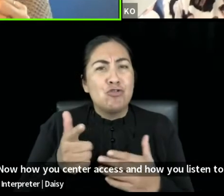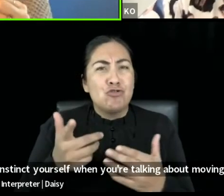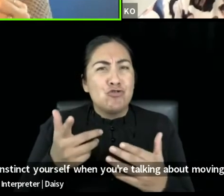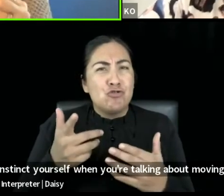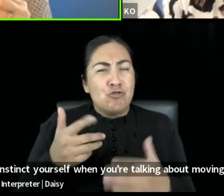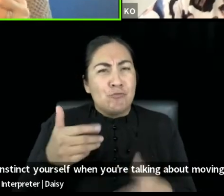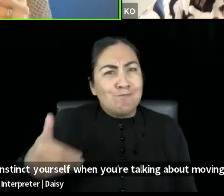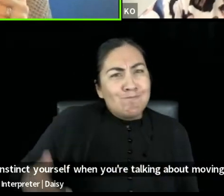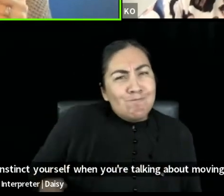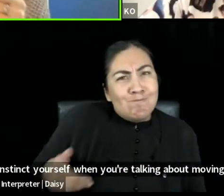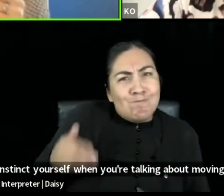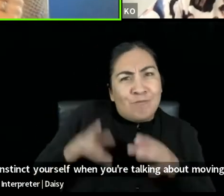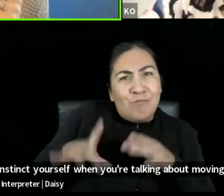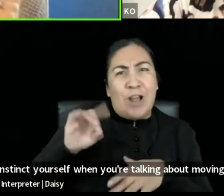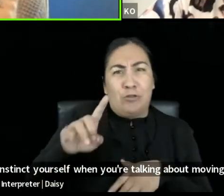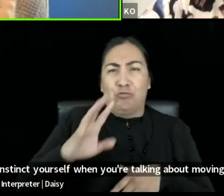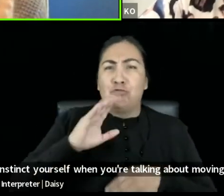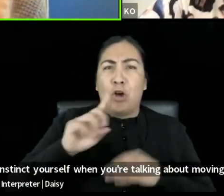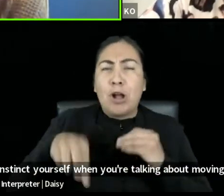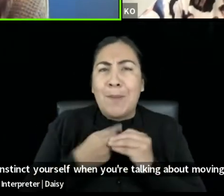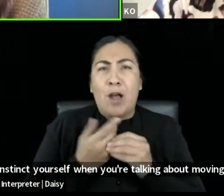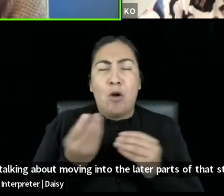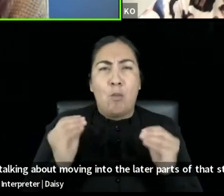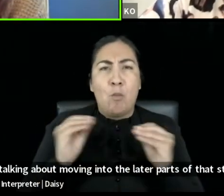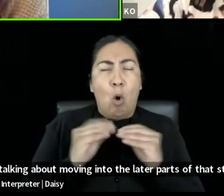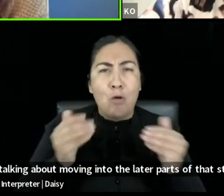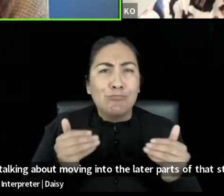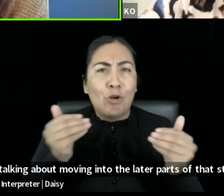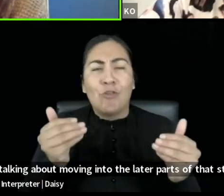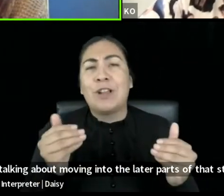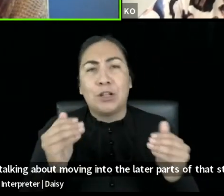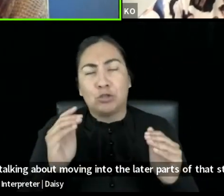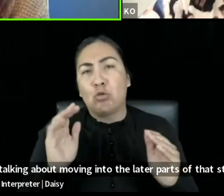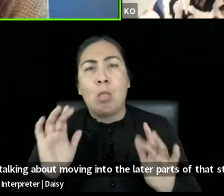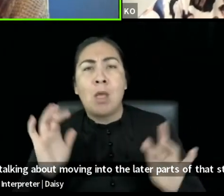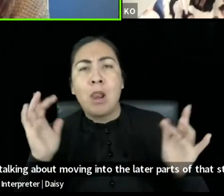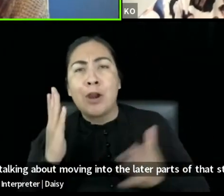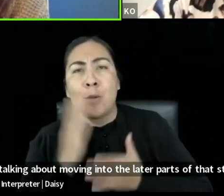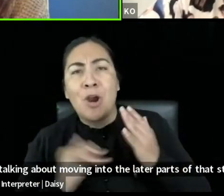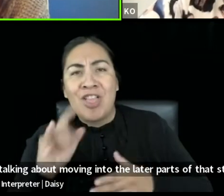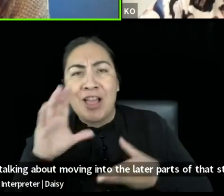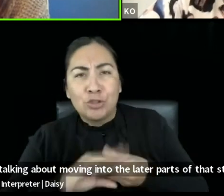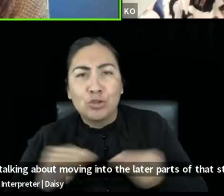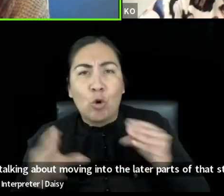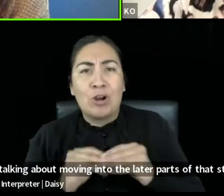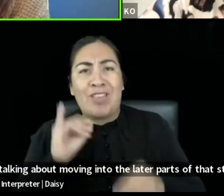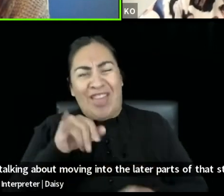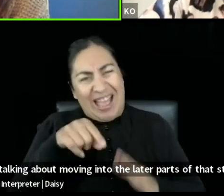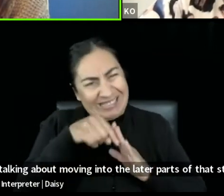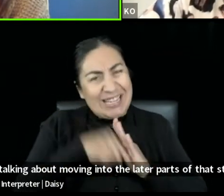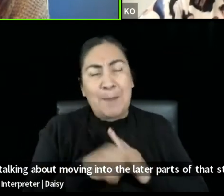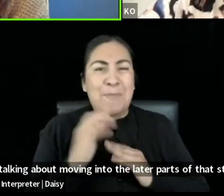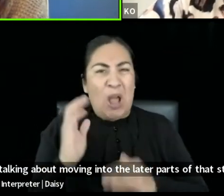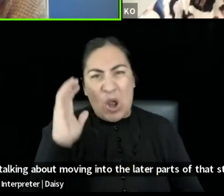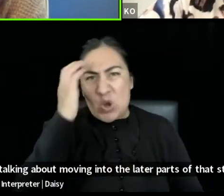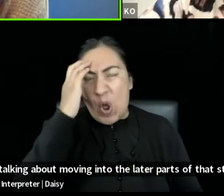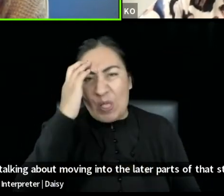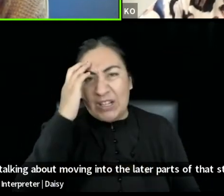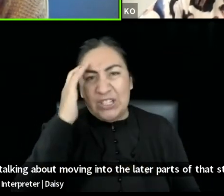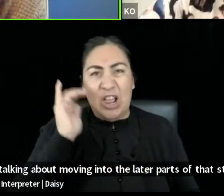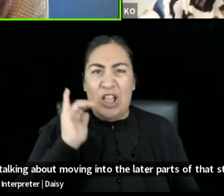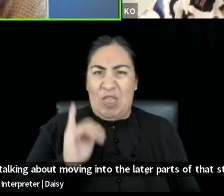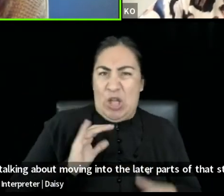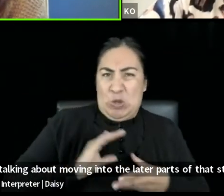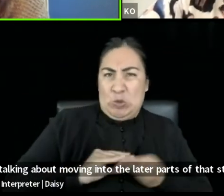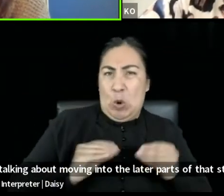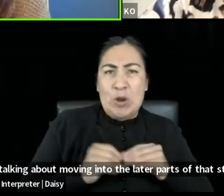story, um, carrying that deep knowledge and that experience and not letting it be defined by